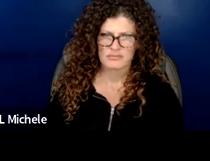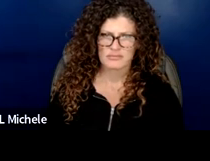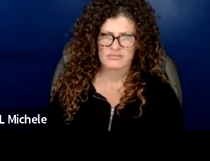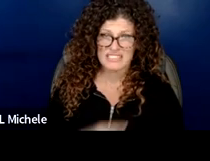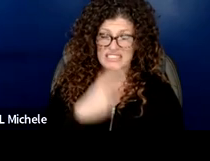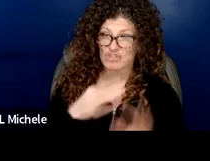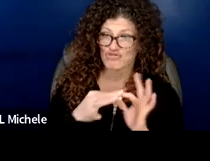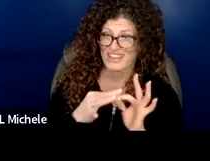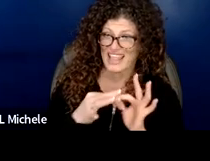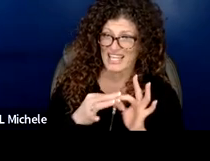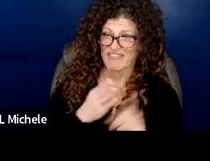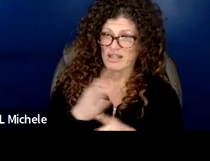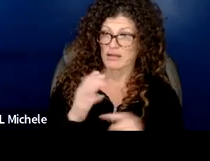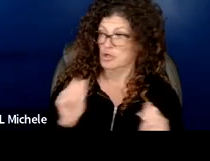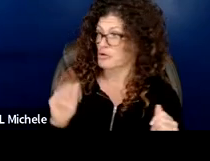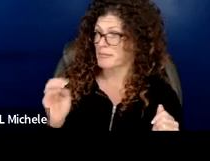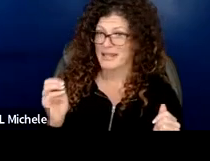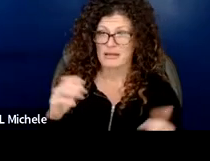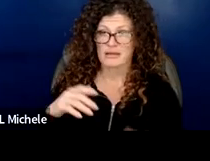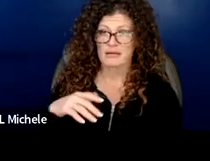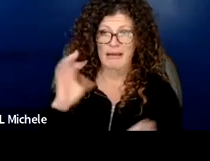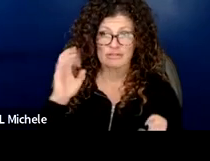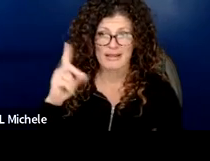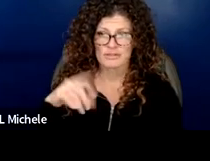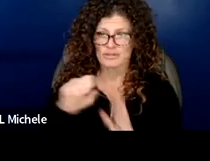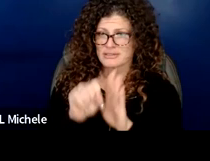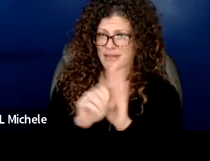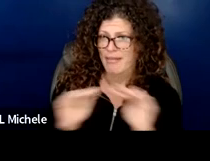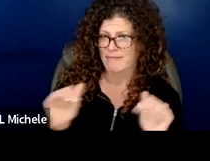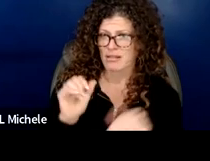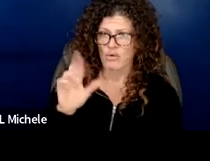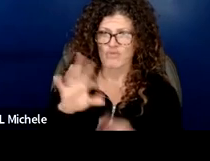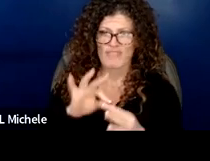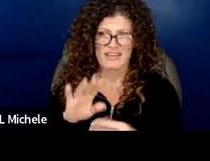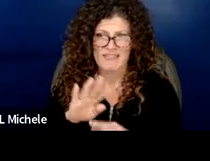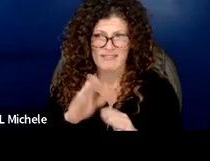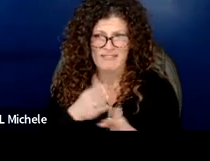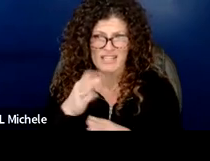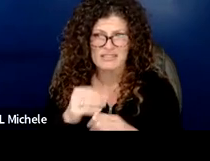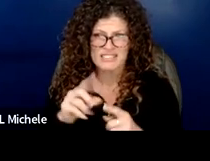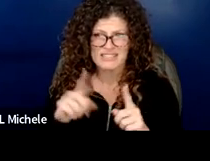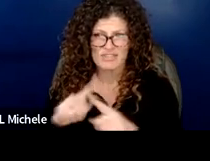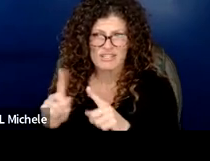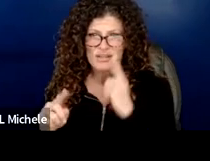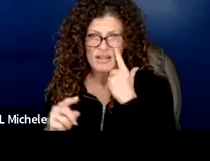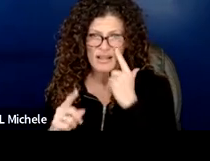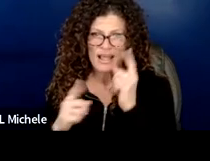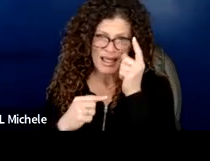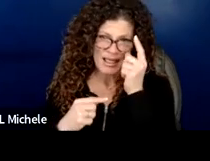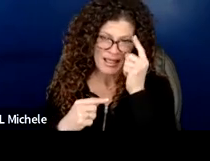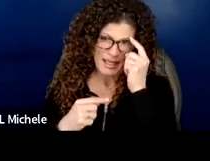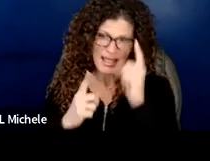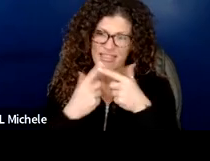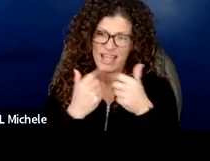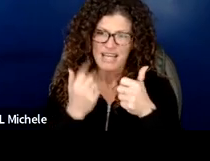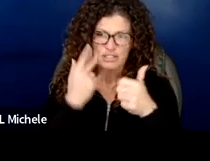in education it could have been on the state level right it could have been on a related field on different ways and then with i saw the pre-k